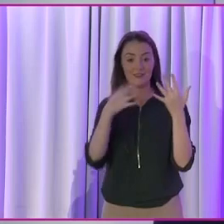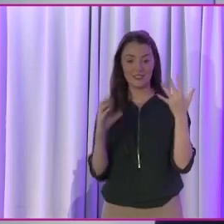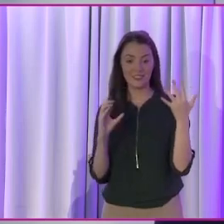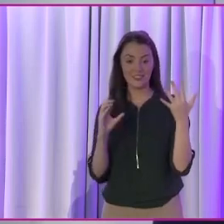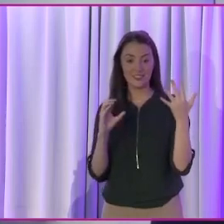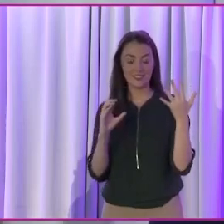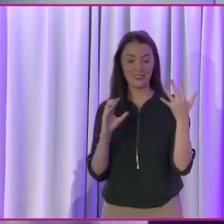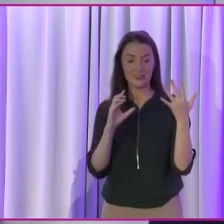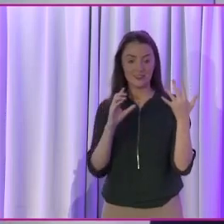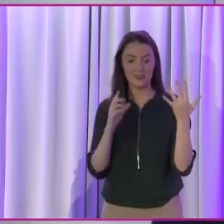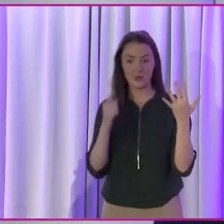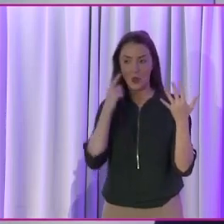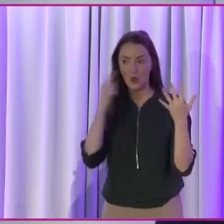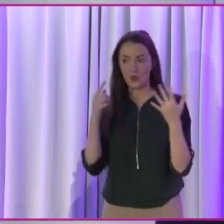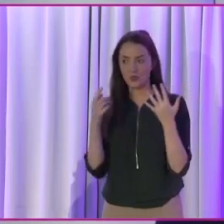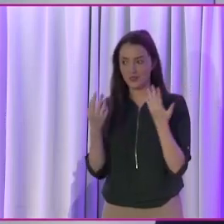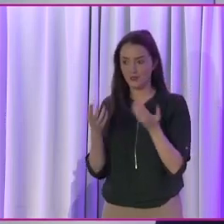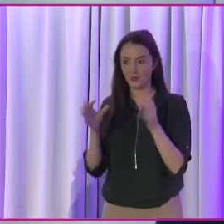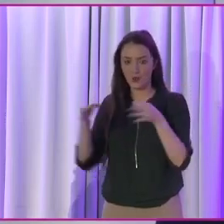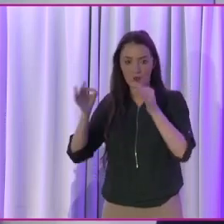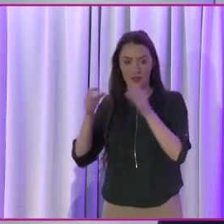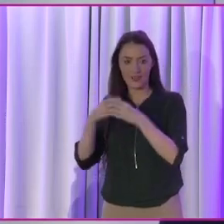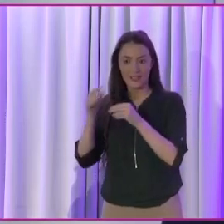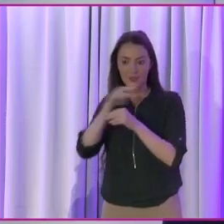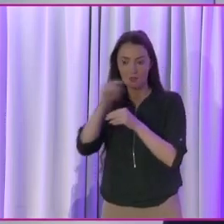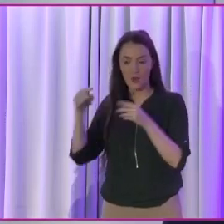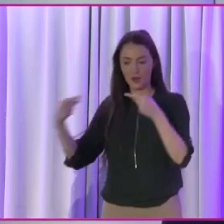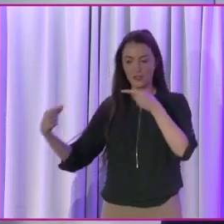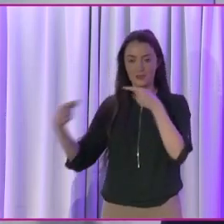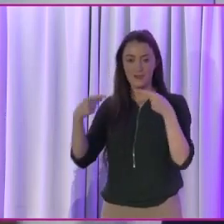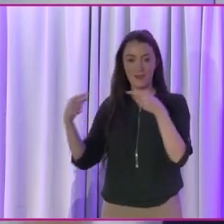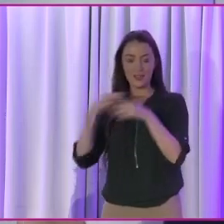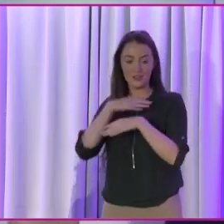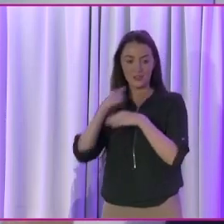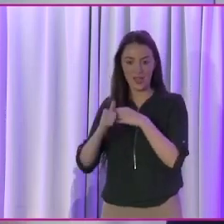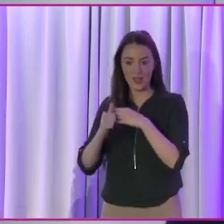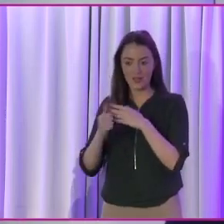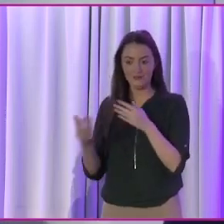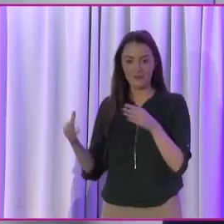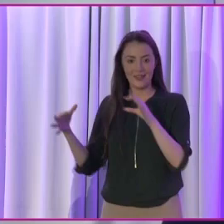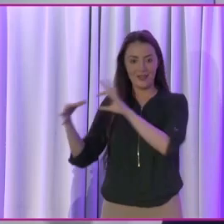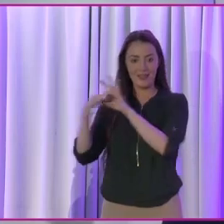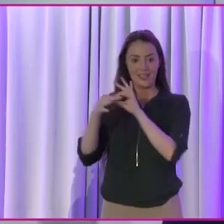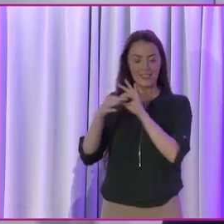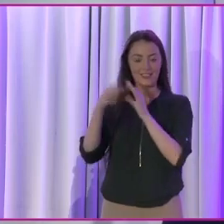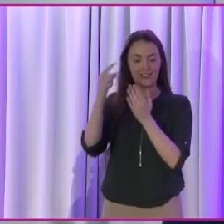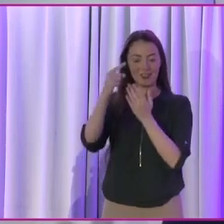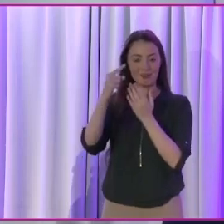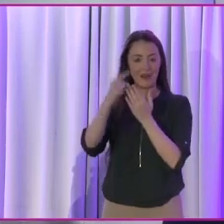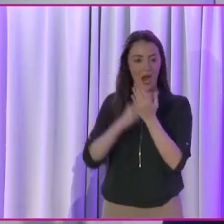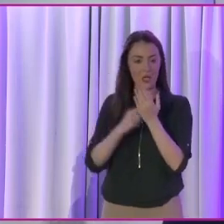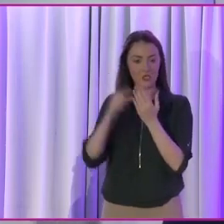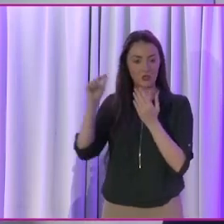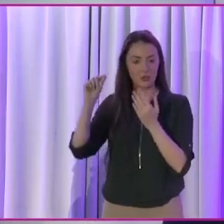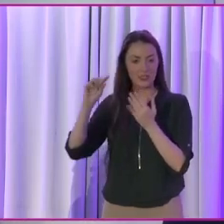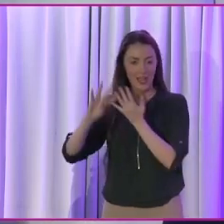And looking at the wonderful things you've been debating today, so many of them are relevant to Article 29 and the participation of disabled people in politics. Those